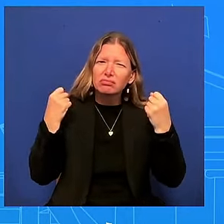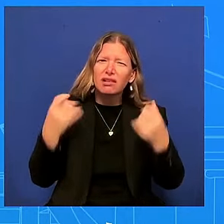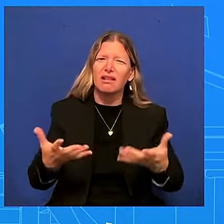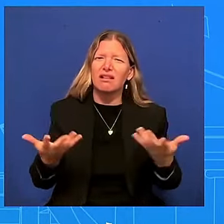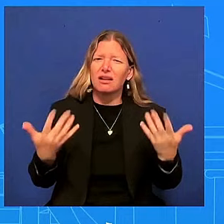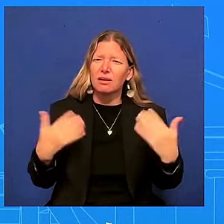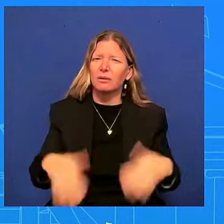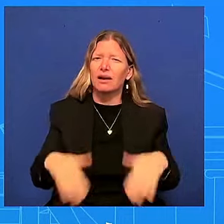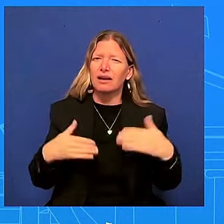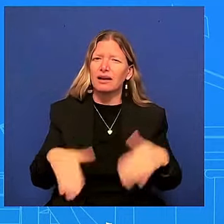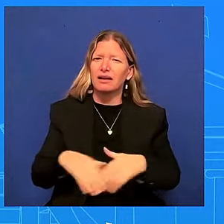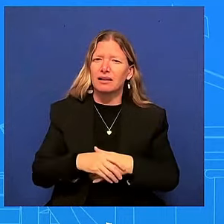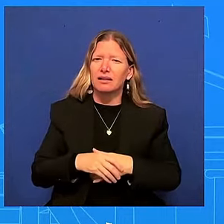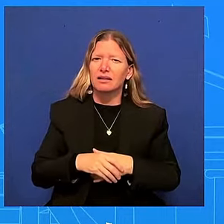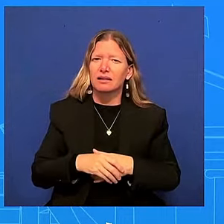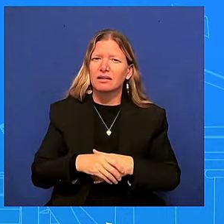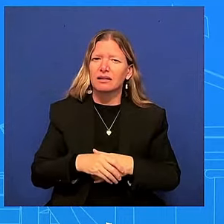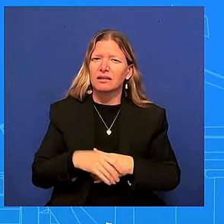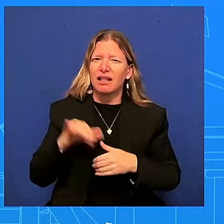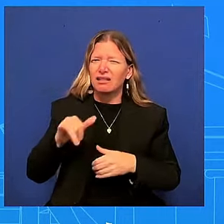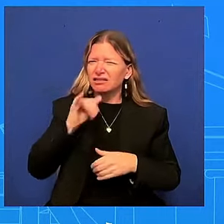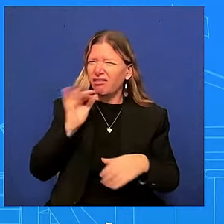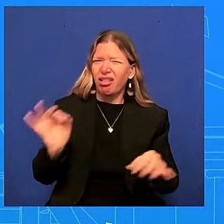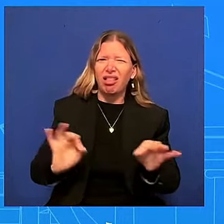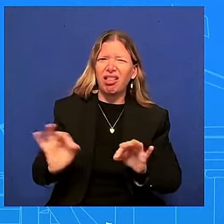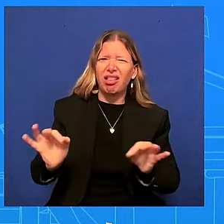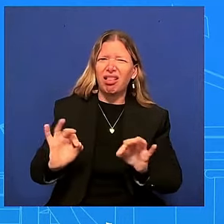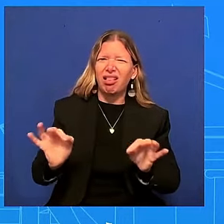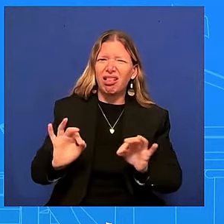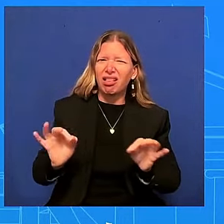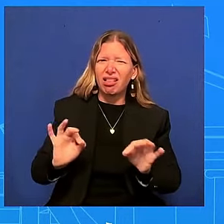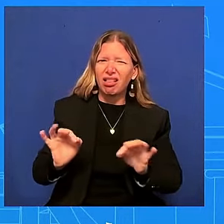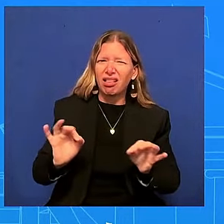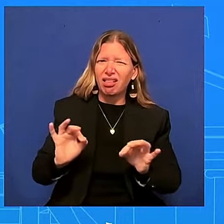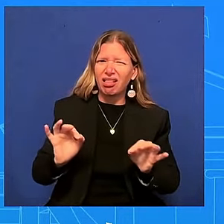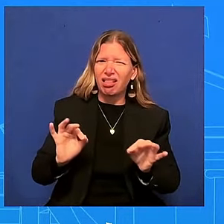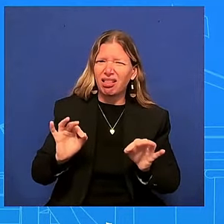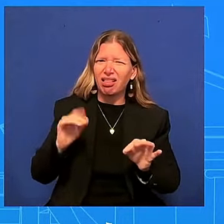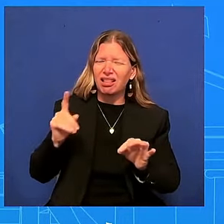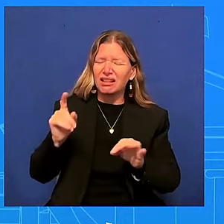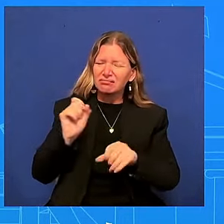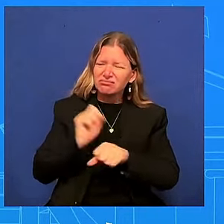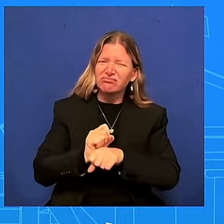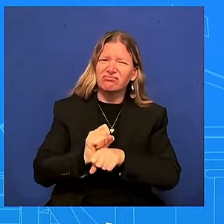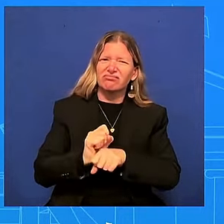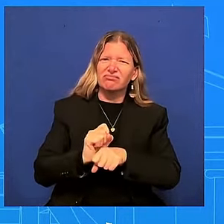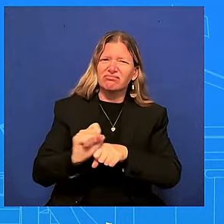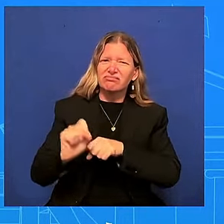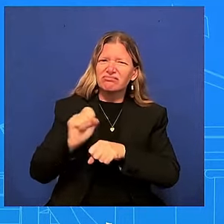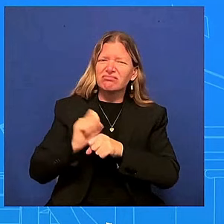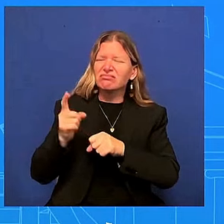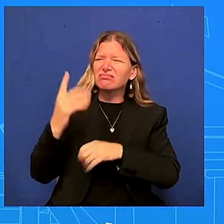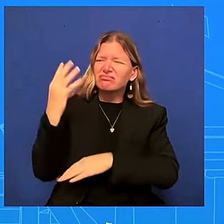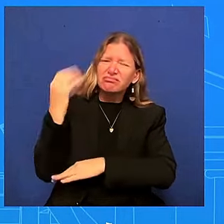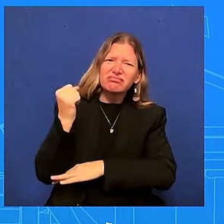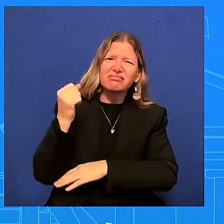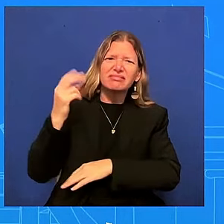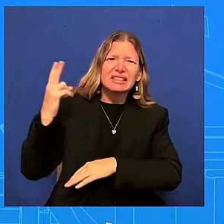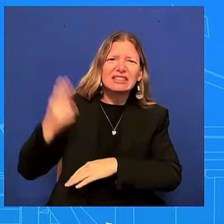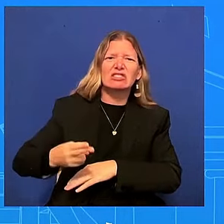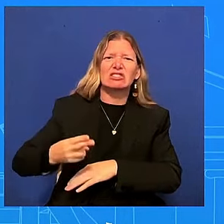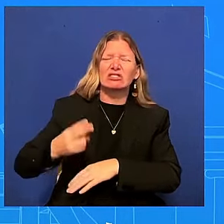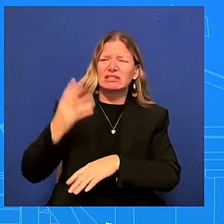you know that doesn't come easily and he did it in historic fashion he did uh and the data proves that